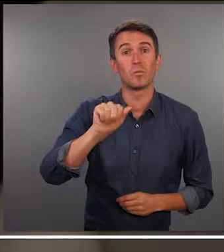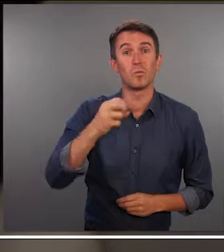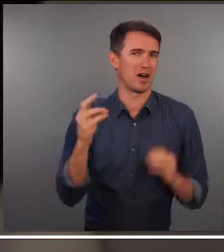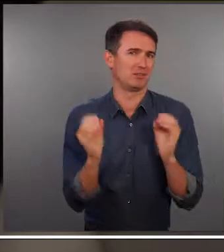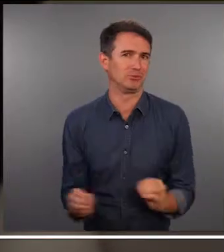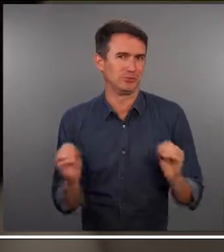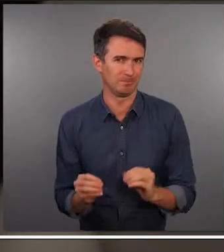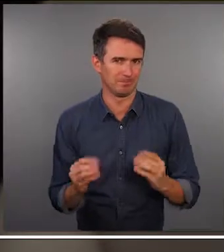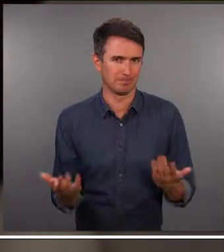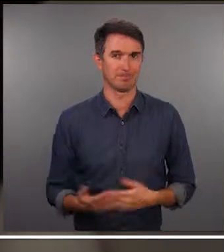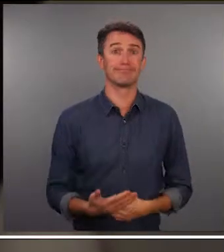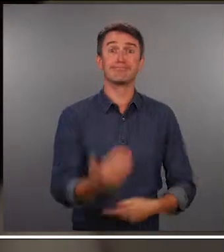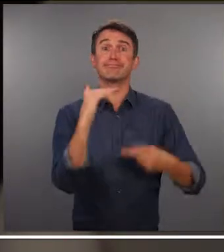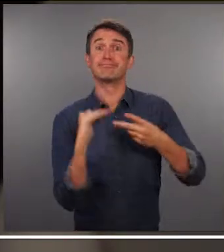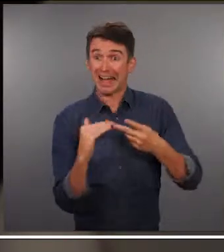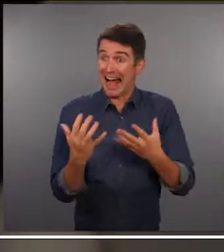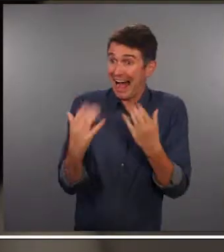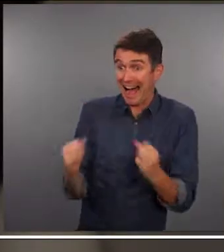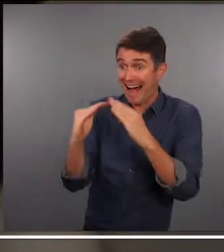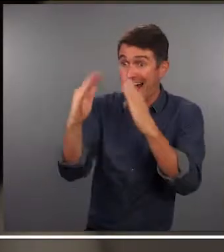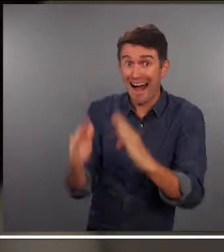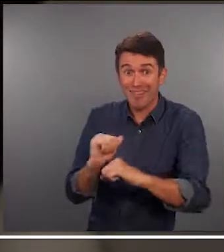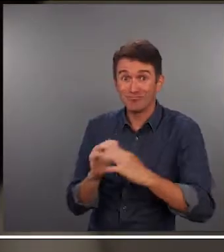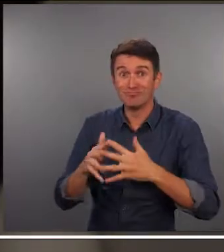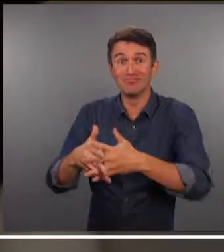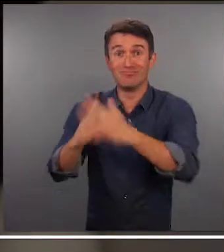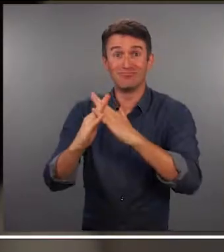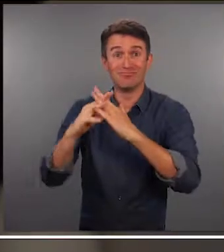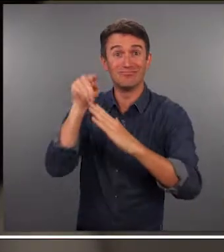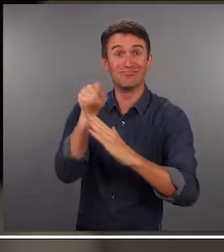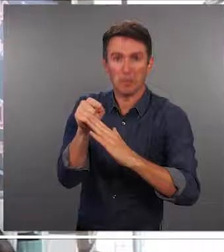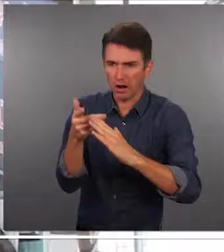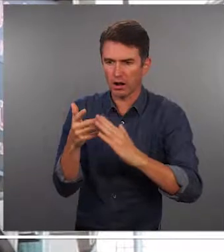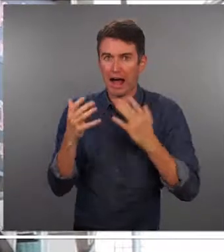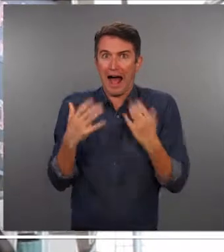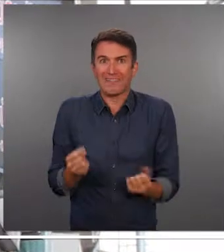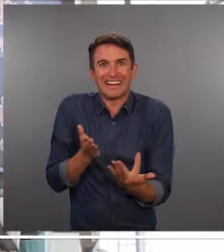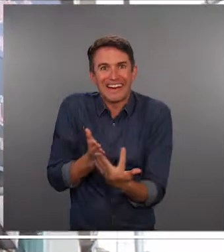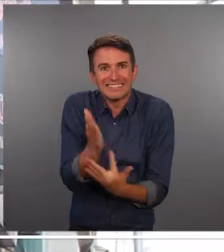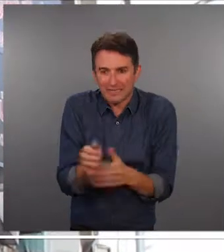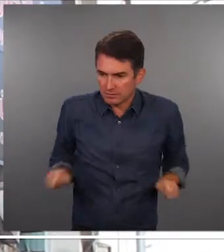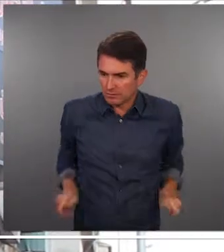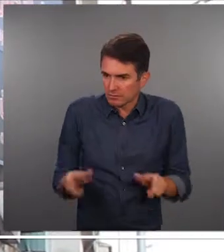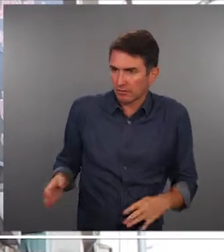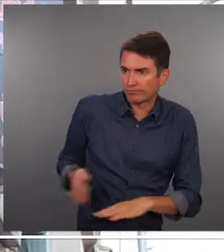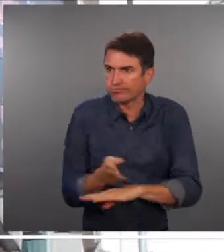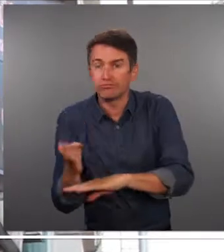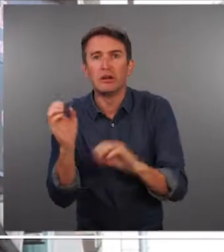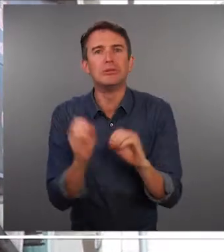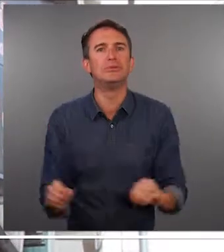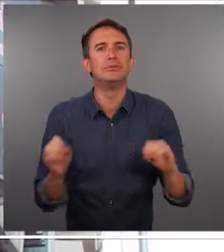people with disabilities and then another issue is that when they are available there is no actual access